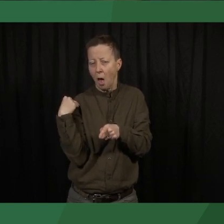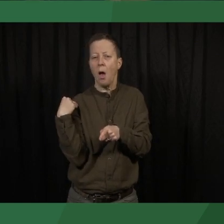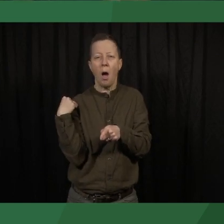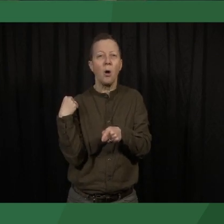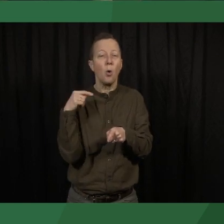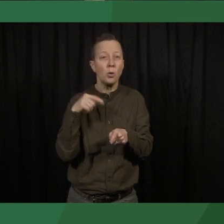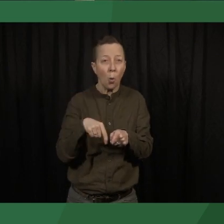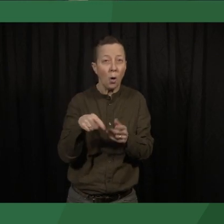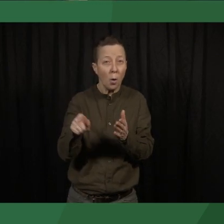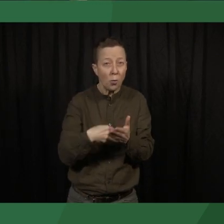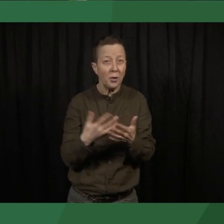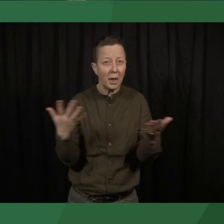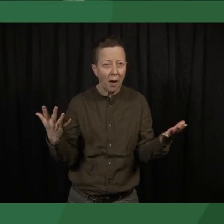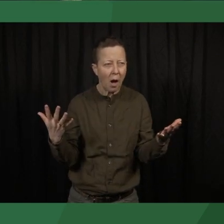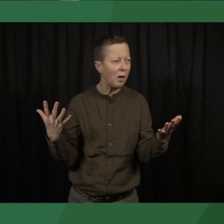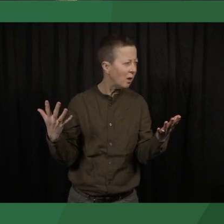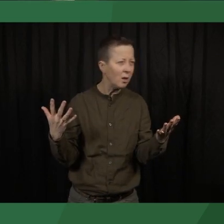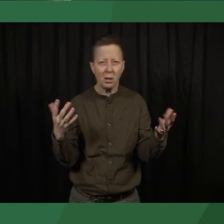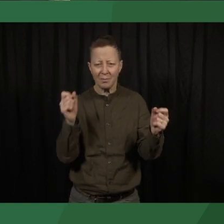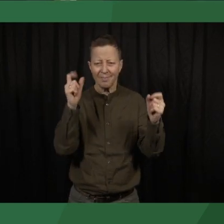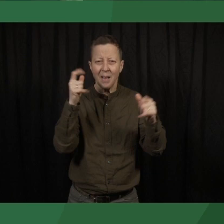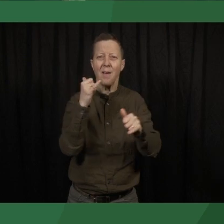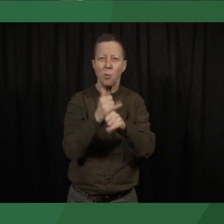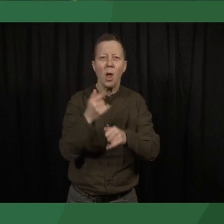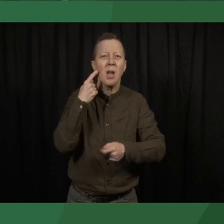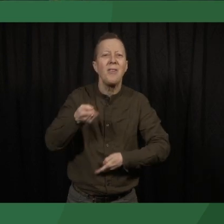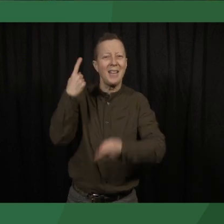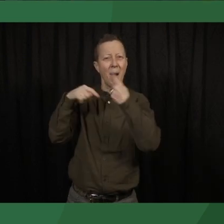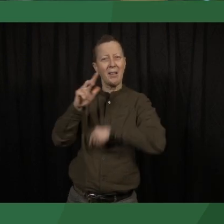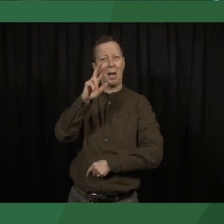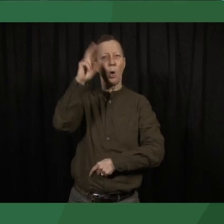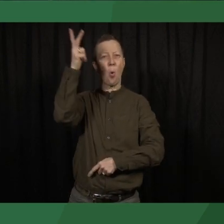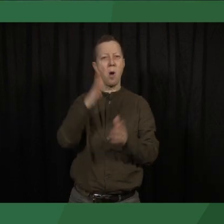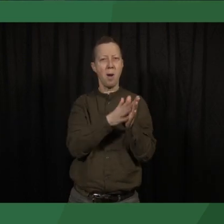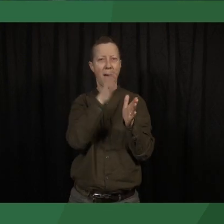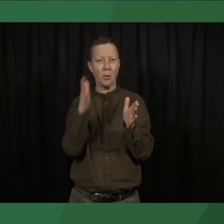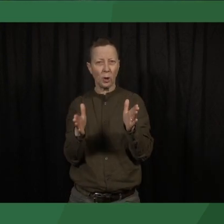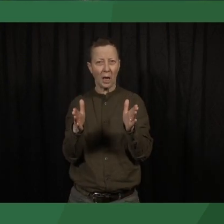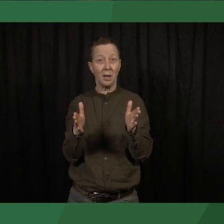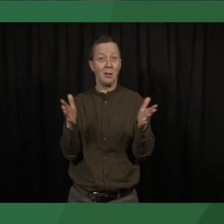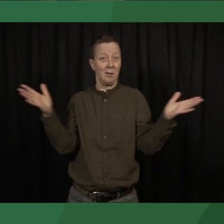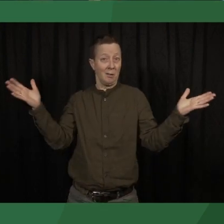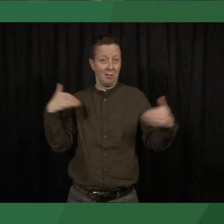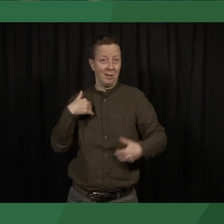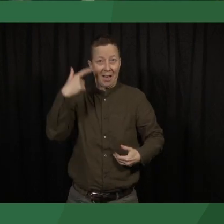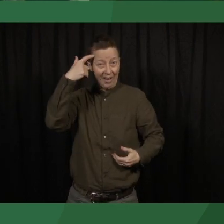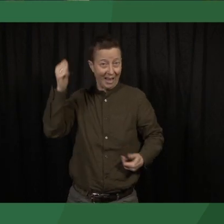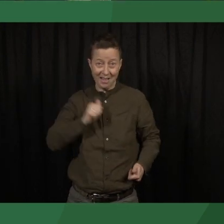challenge now is to figure out how do we return to this. Full disclosure, I do not know.